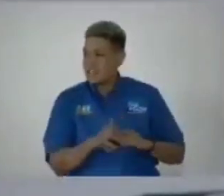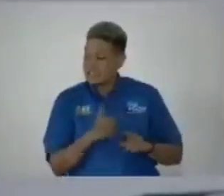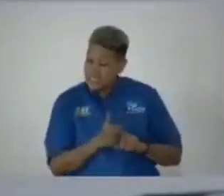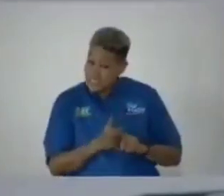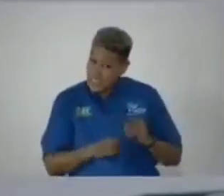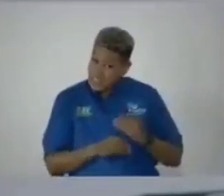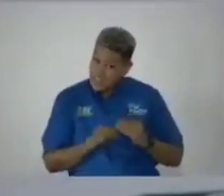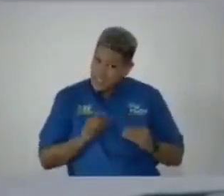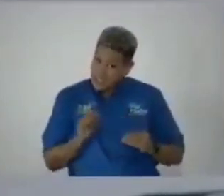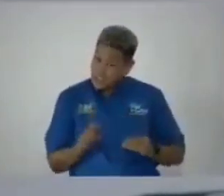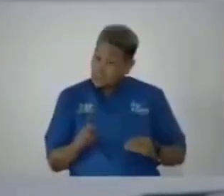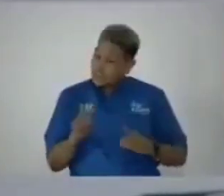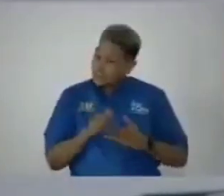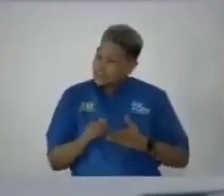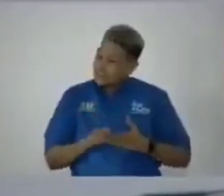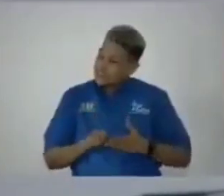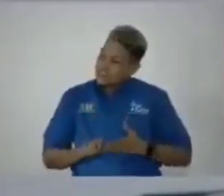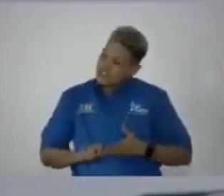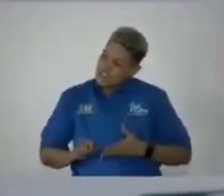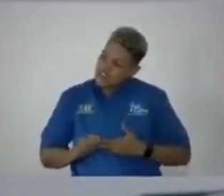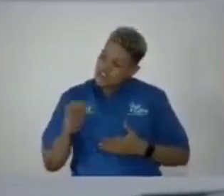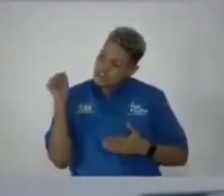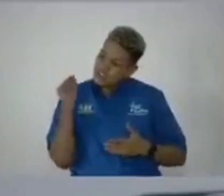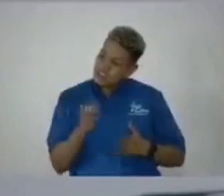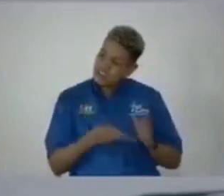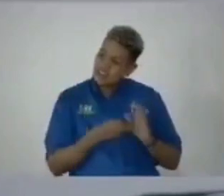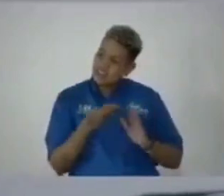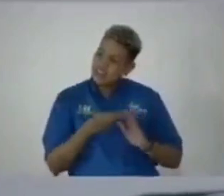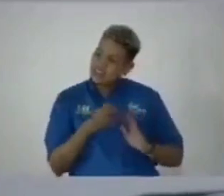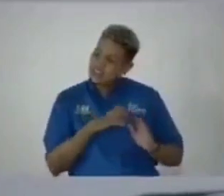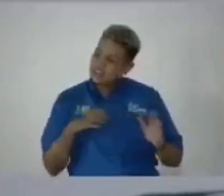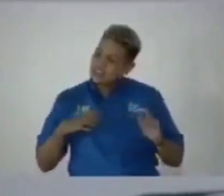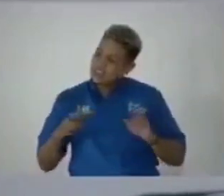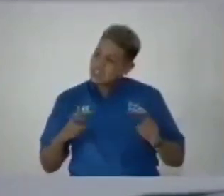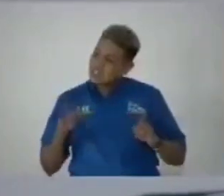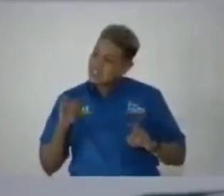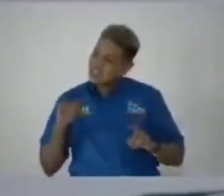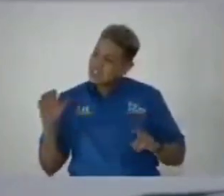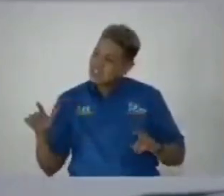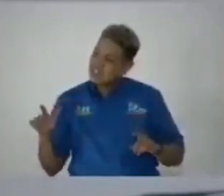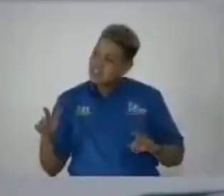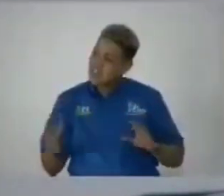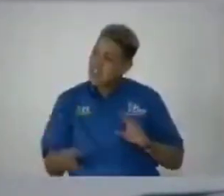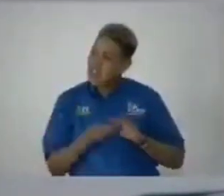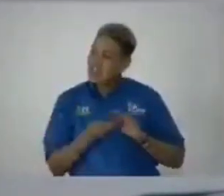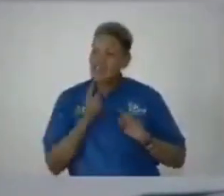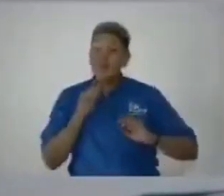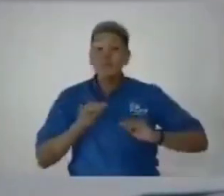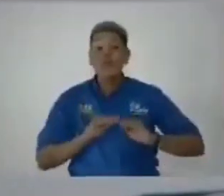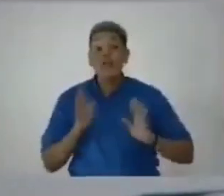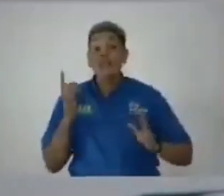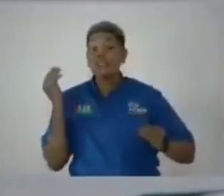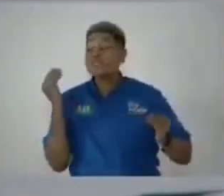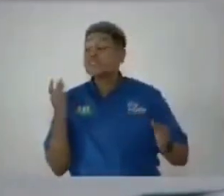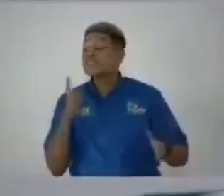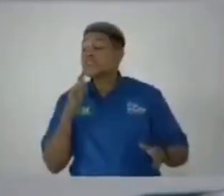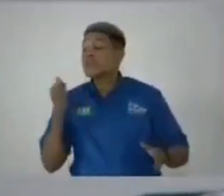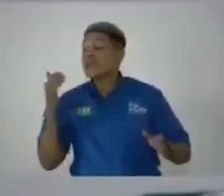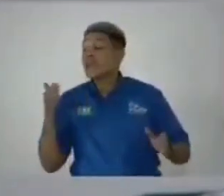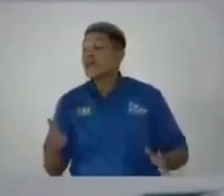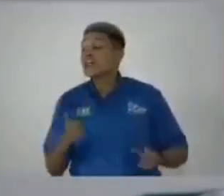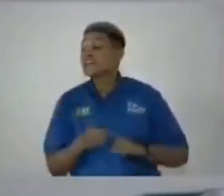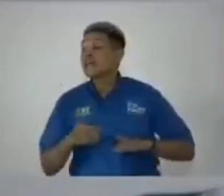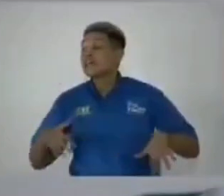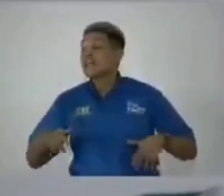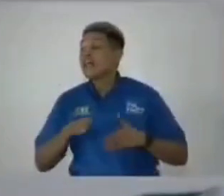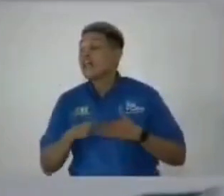that I should write to the Integrity Commission. The addendum clearly says that the other persons did